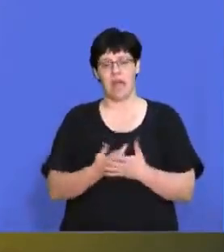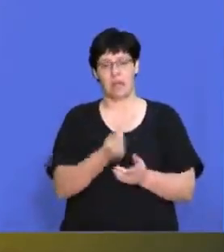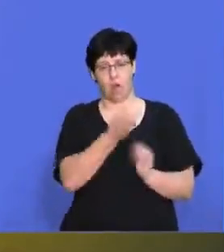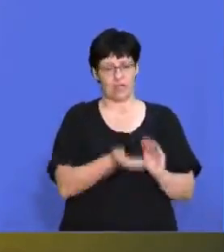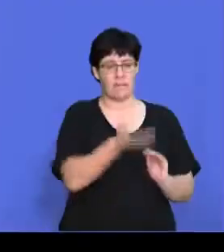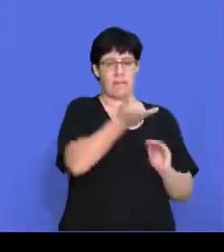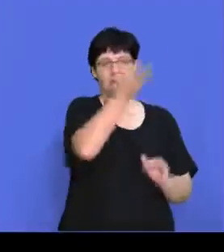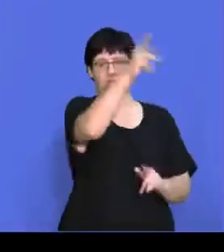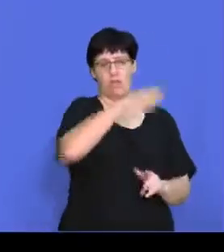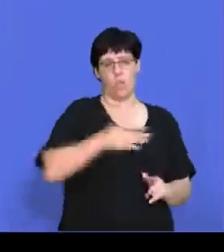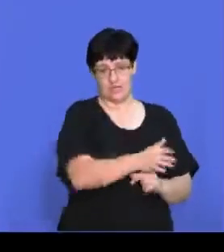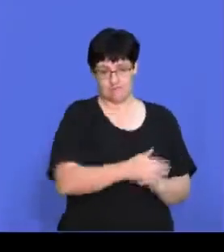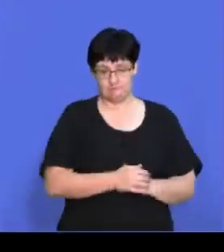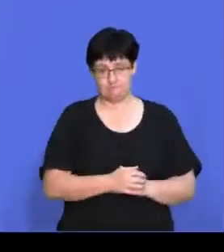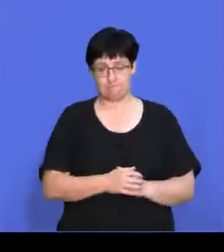want to.